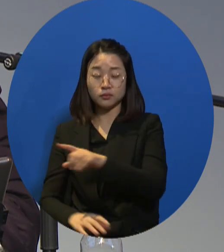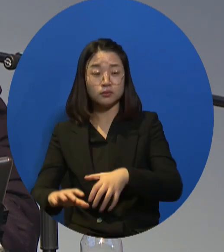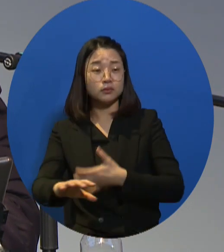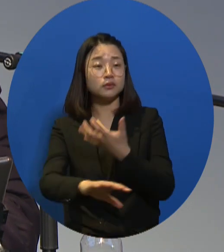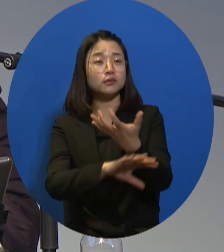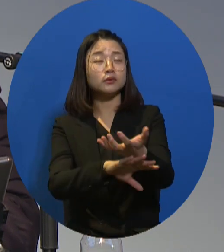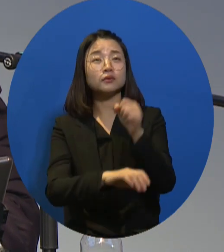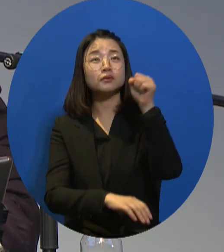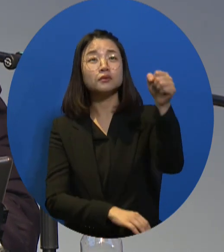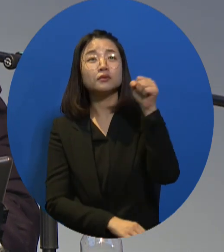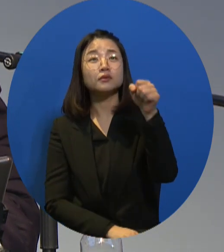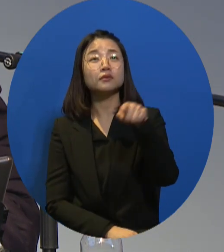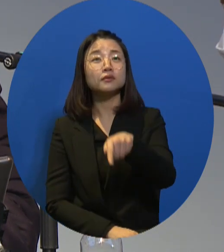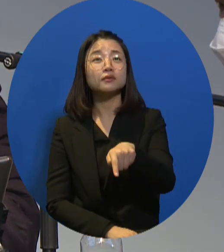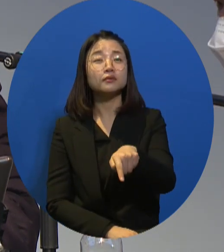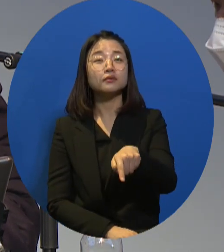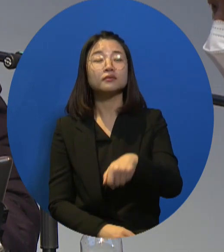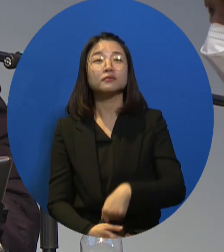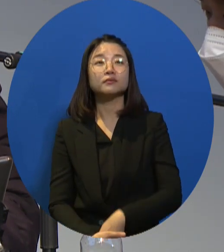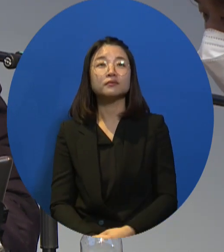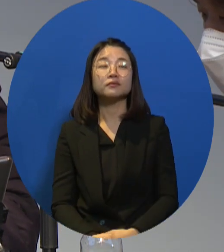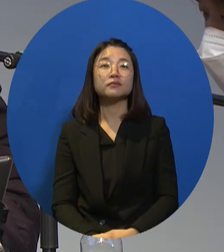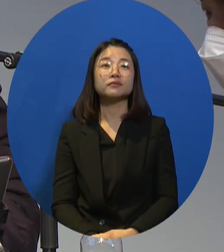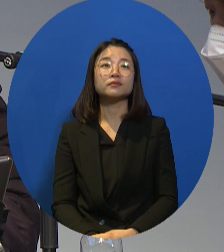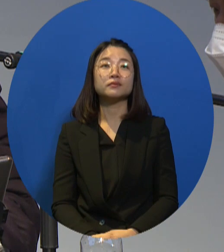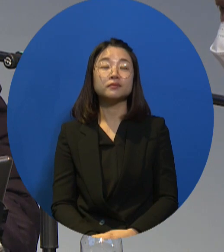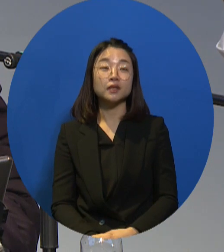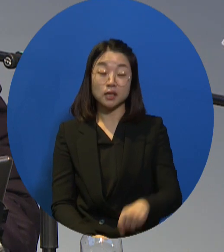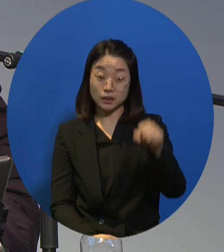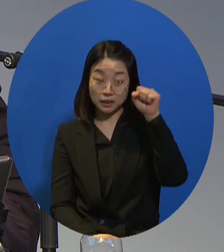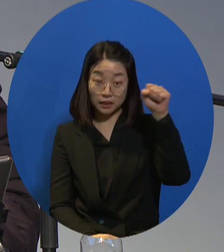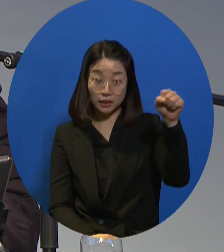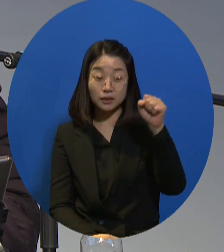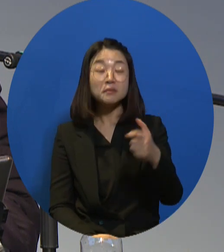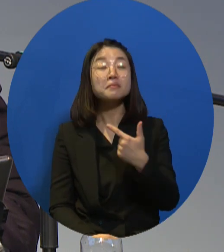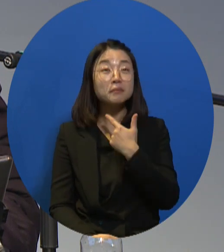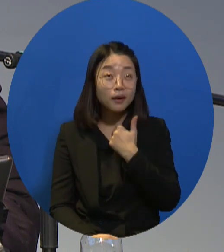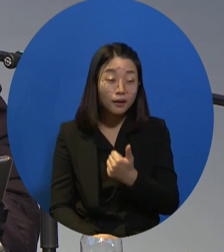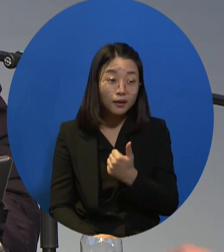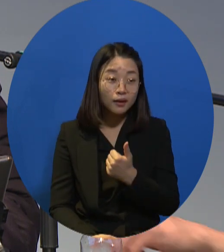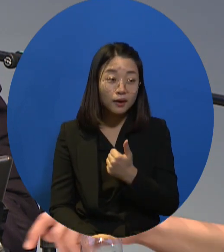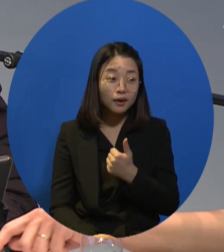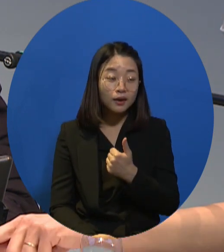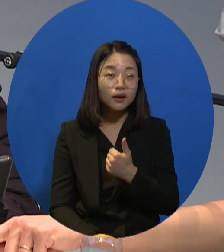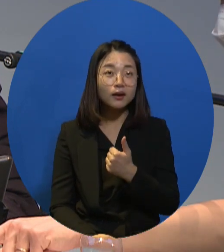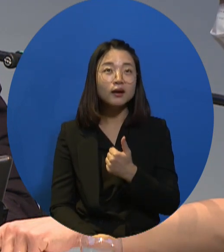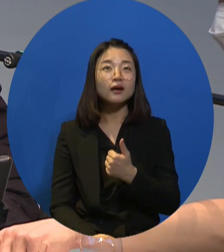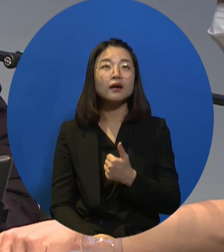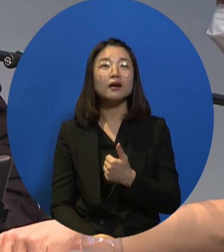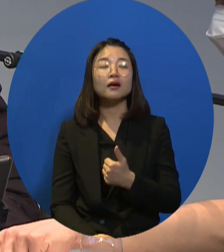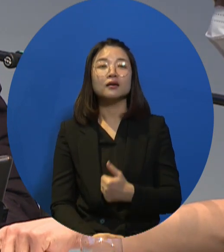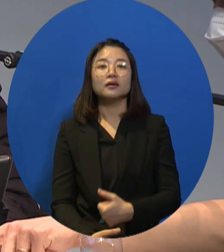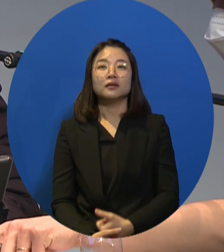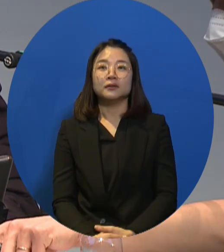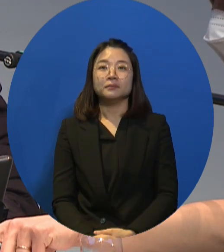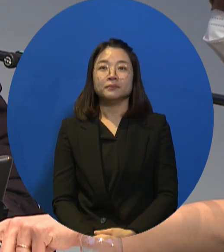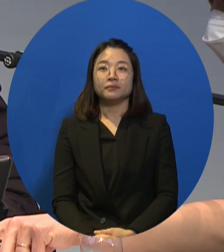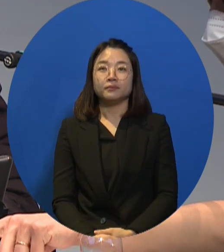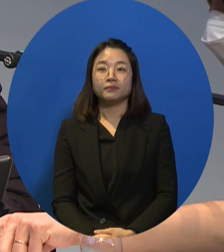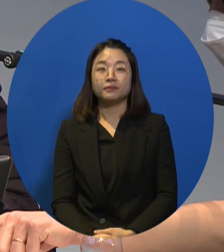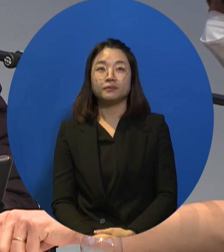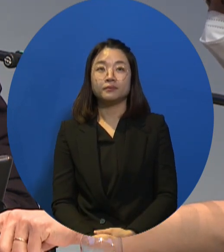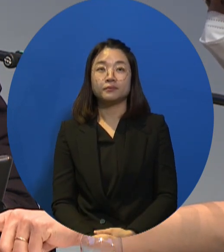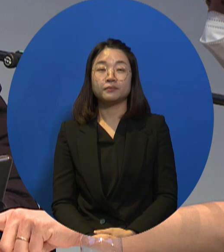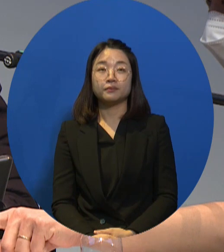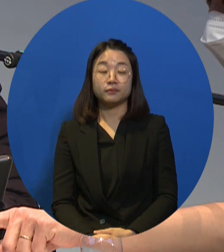disabled persons occupied some of the office spaces to demonstrate demanding